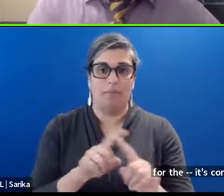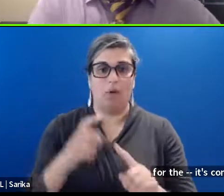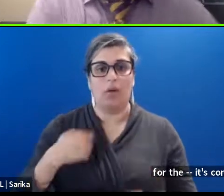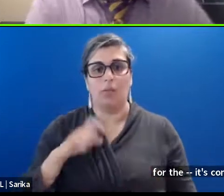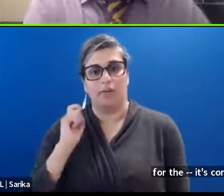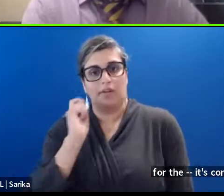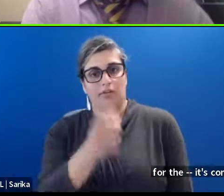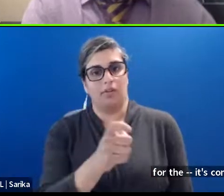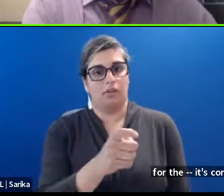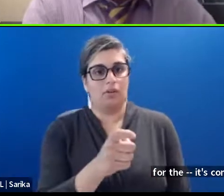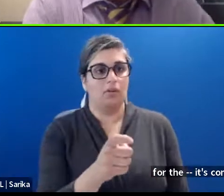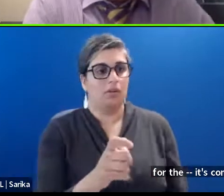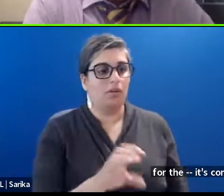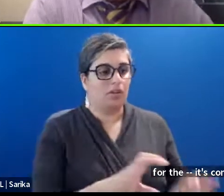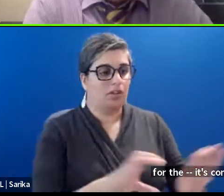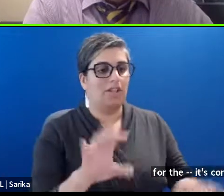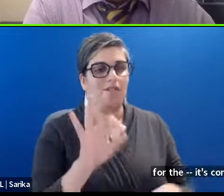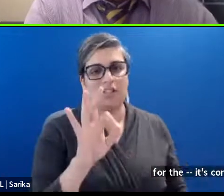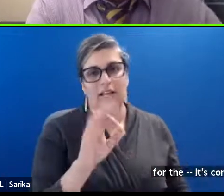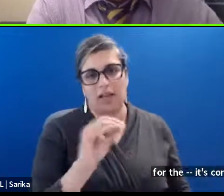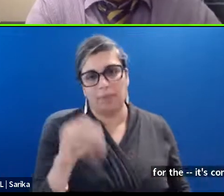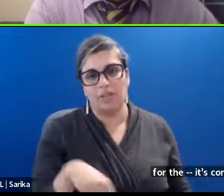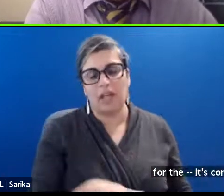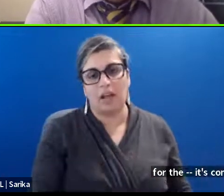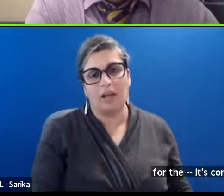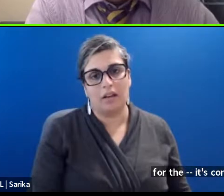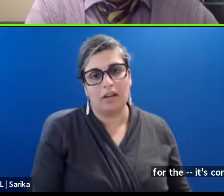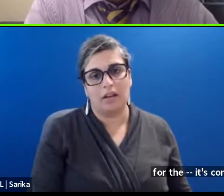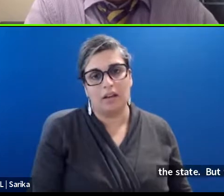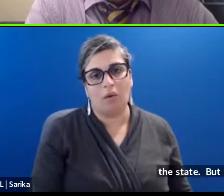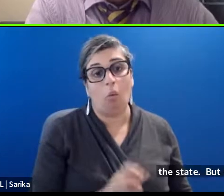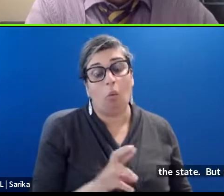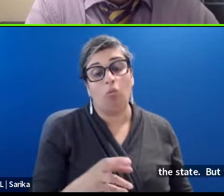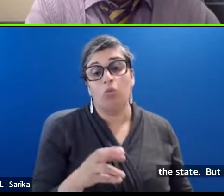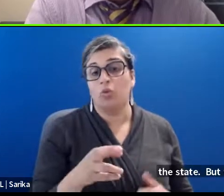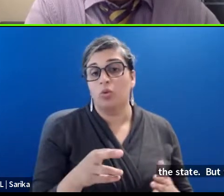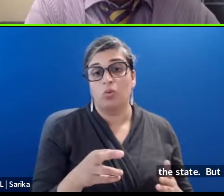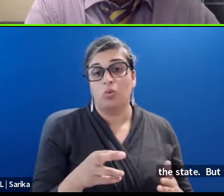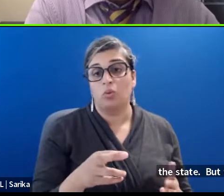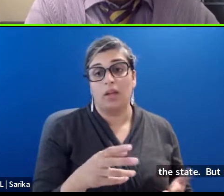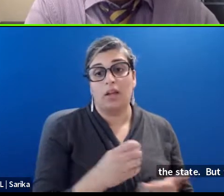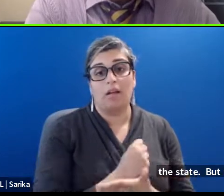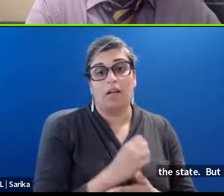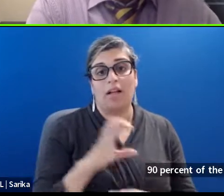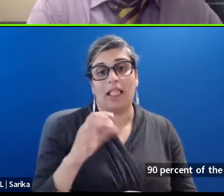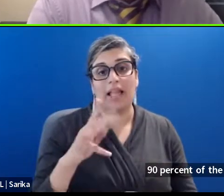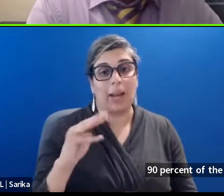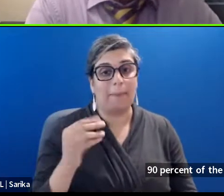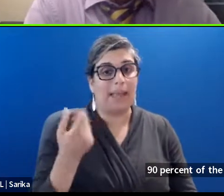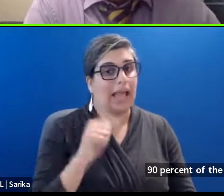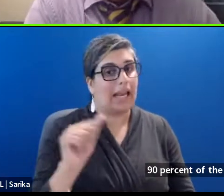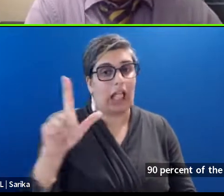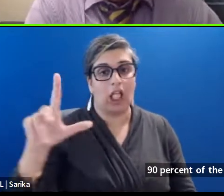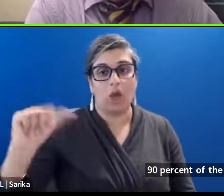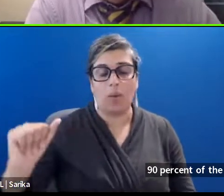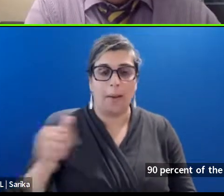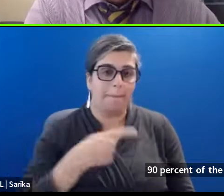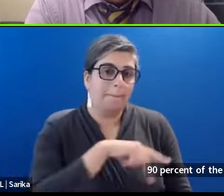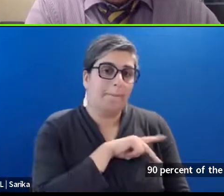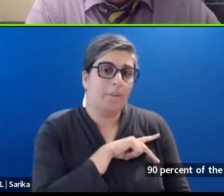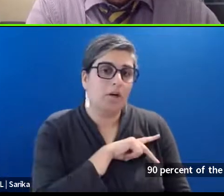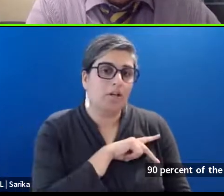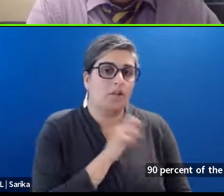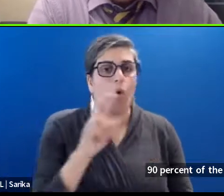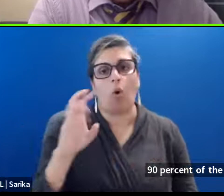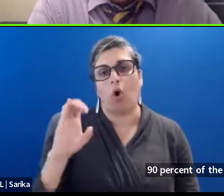check. For 90% of the face value. the credits. Or you can claim it. On. Um. Any. Louisiana. Personal. Or corporate